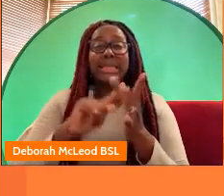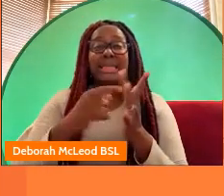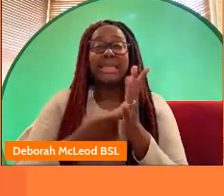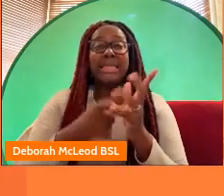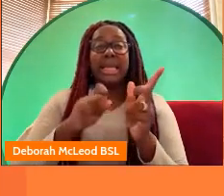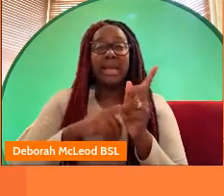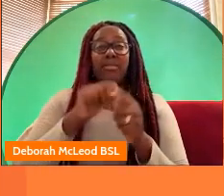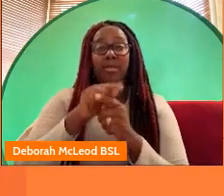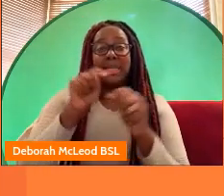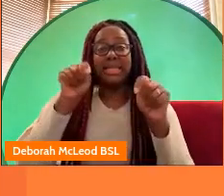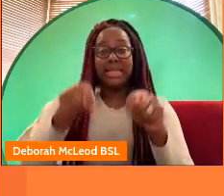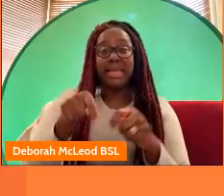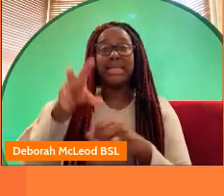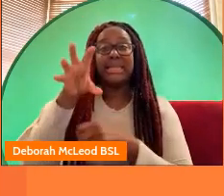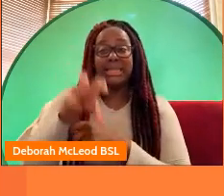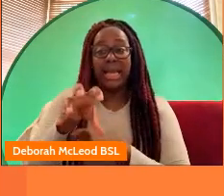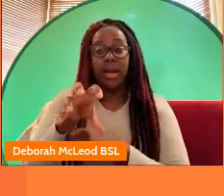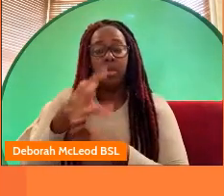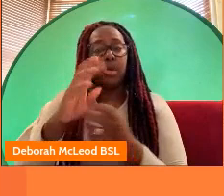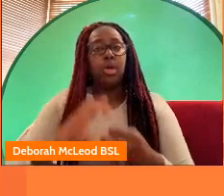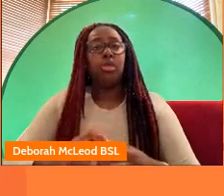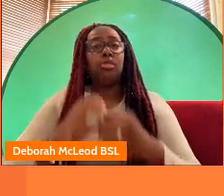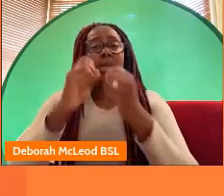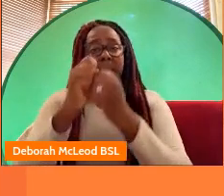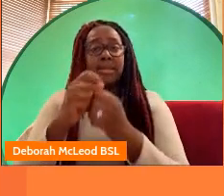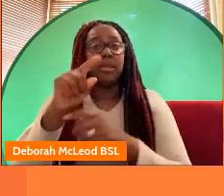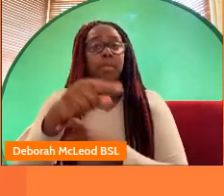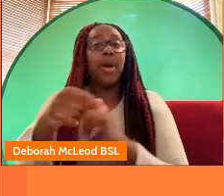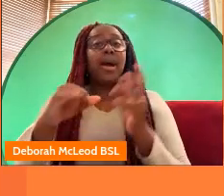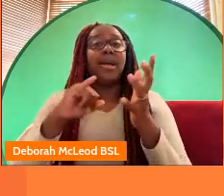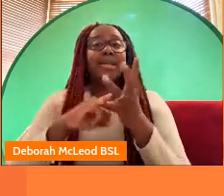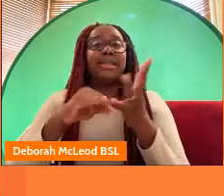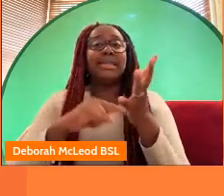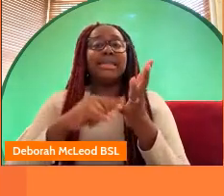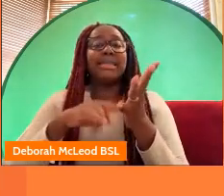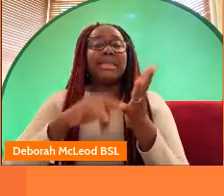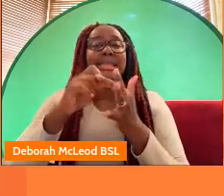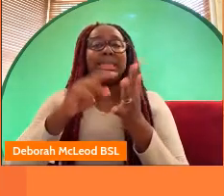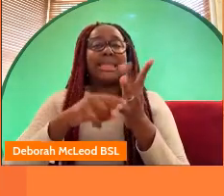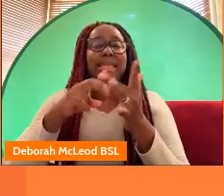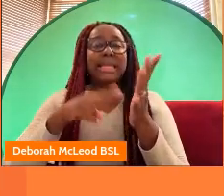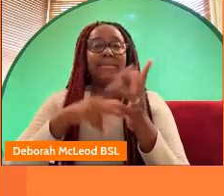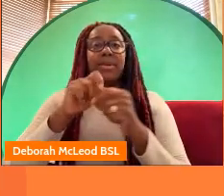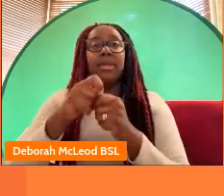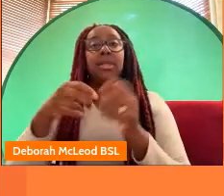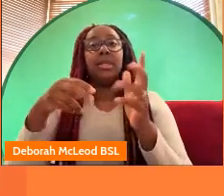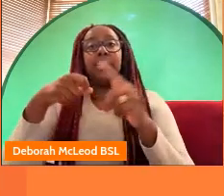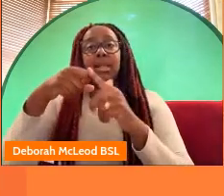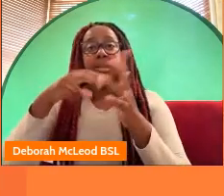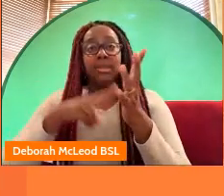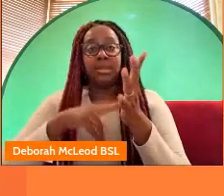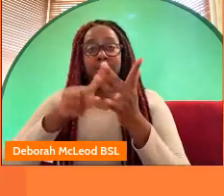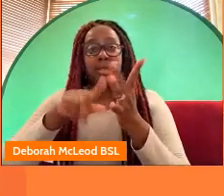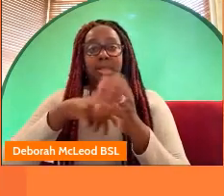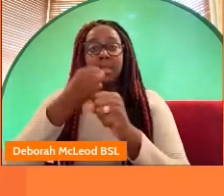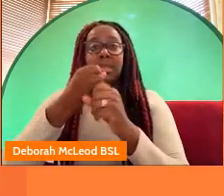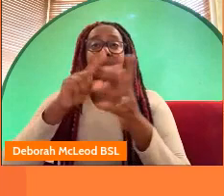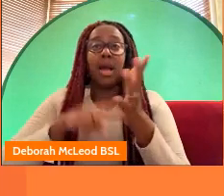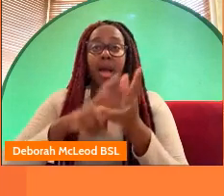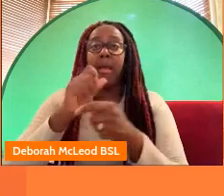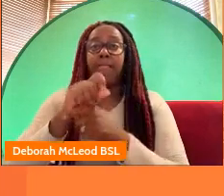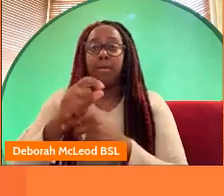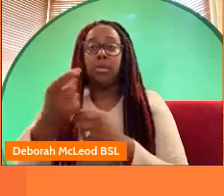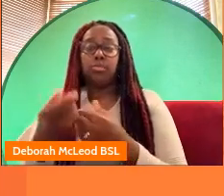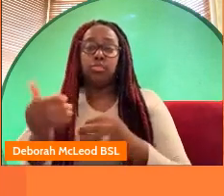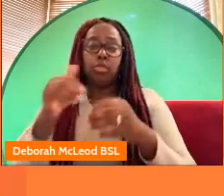this town created by stephen knight this tells the story of an extended family and four young people who are drawn into the world of scar and two-tone music